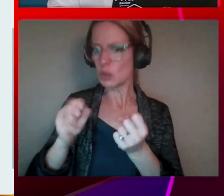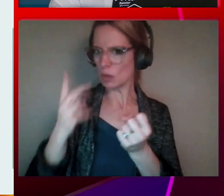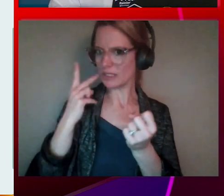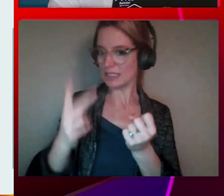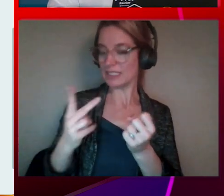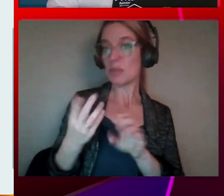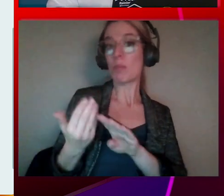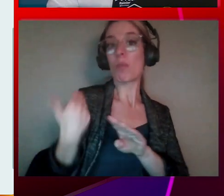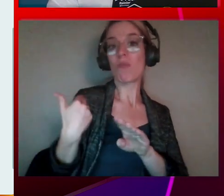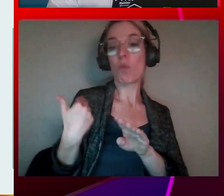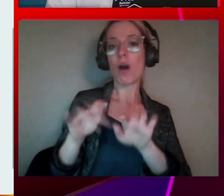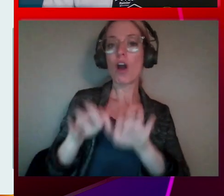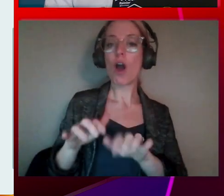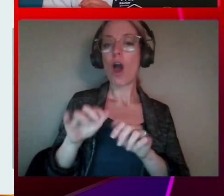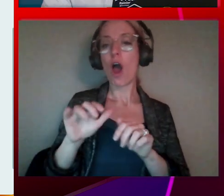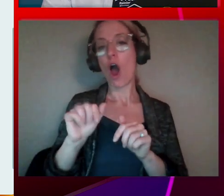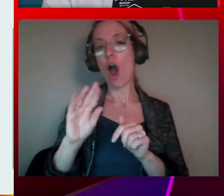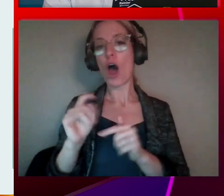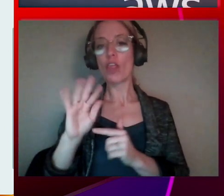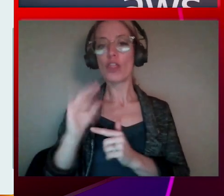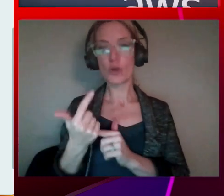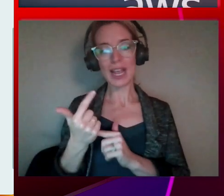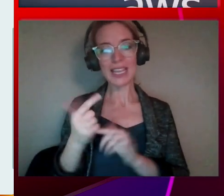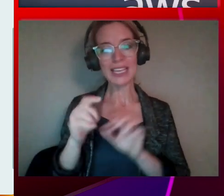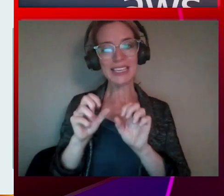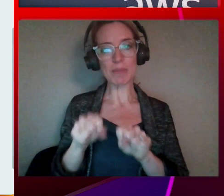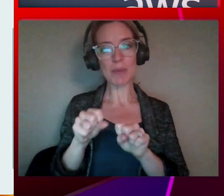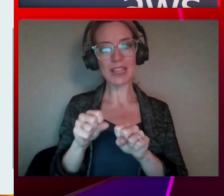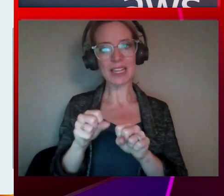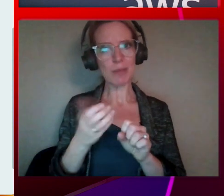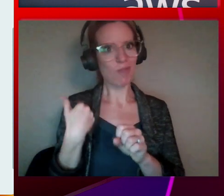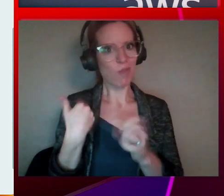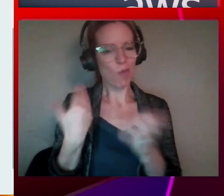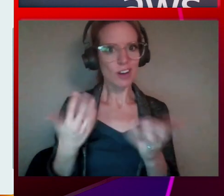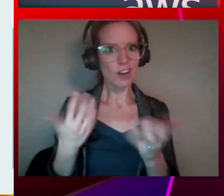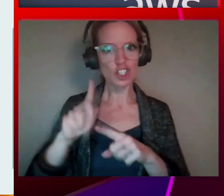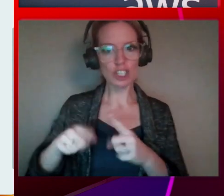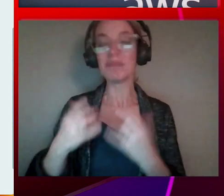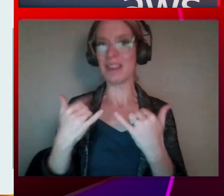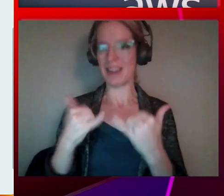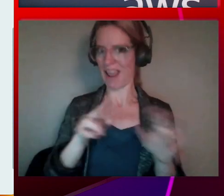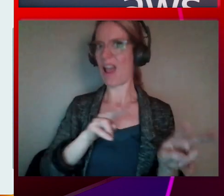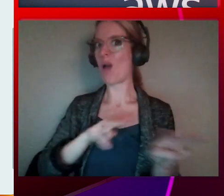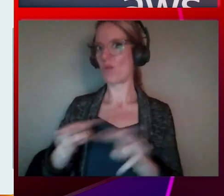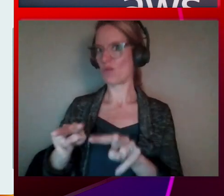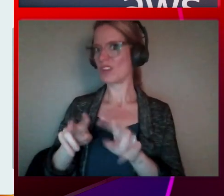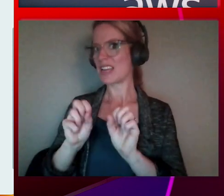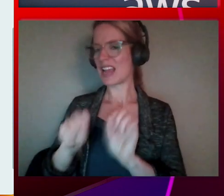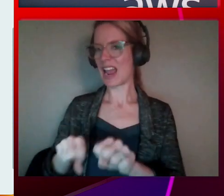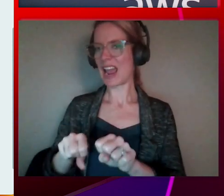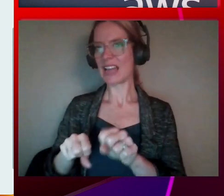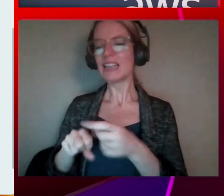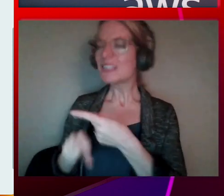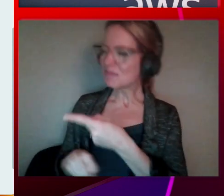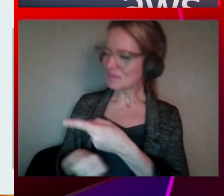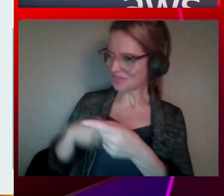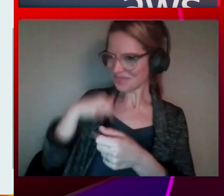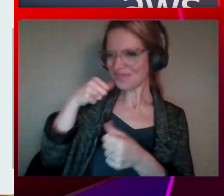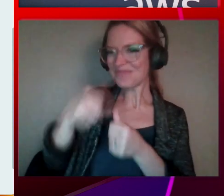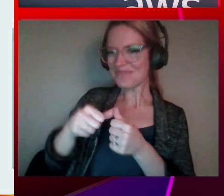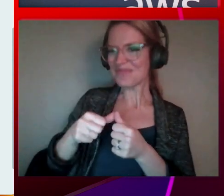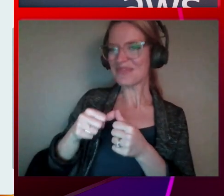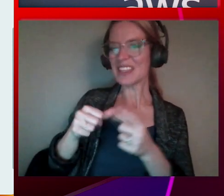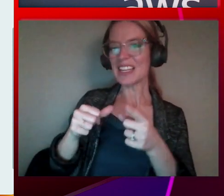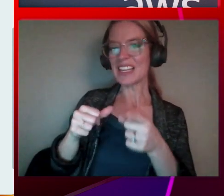available. Wow. This seems amazing. As soon as I saw that, like, prints across pages, it reminded me of a use case where I had to generate an